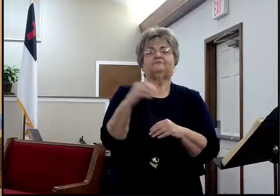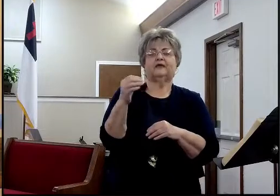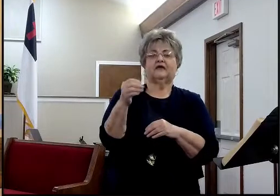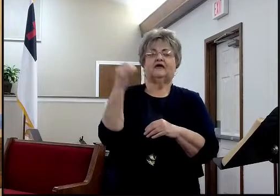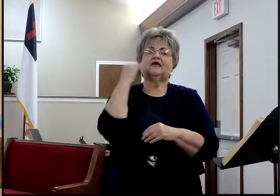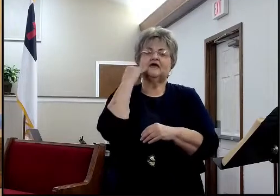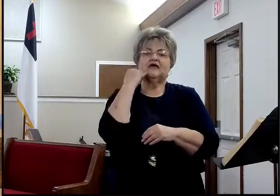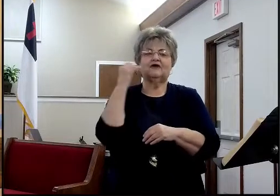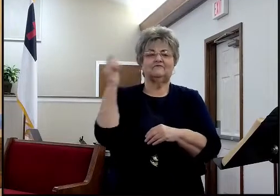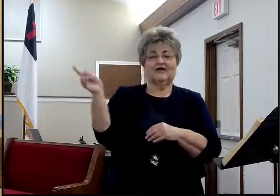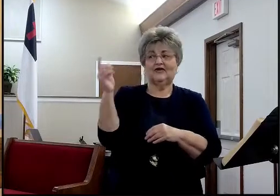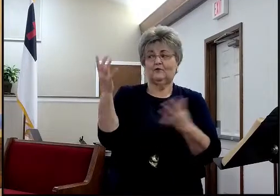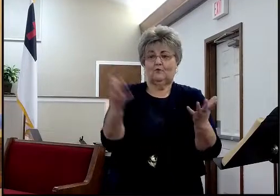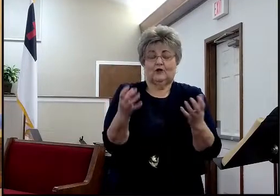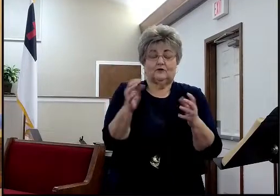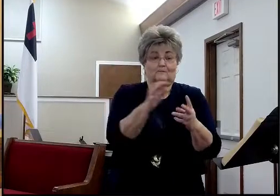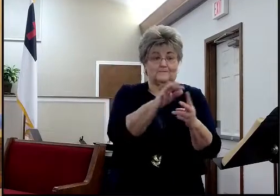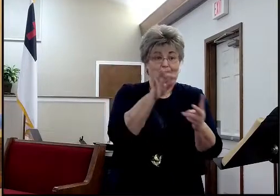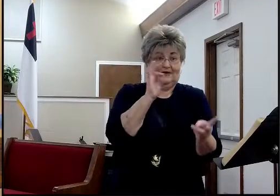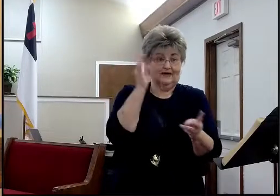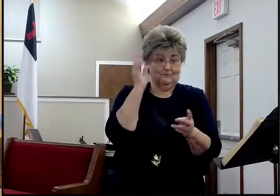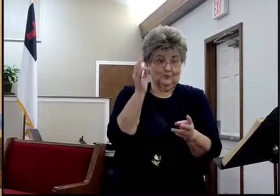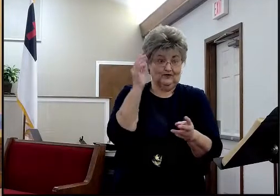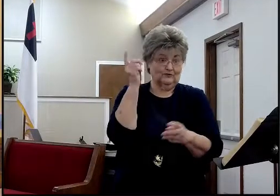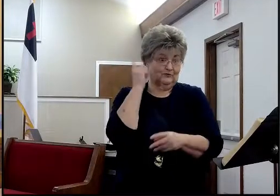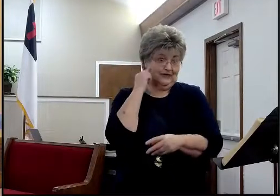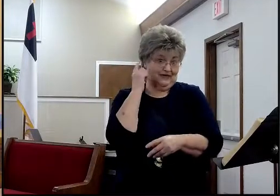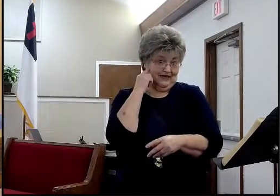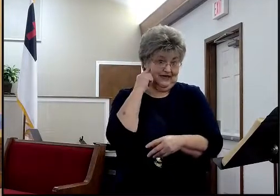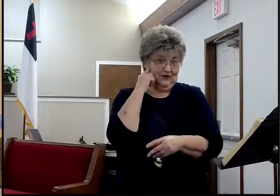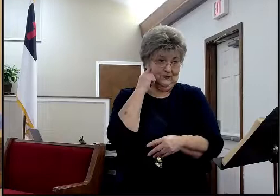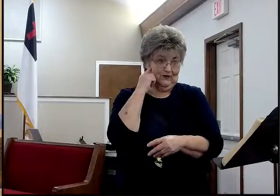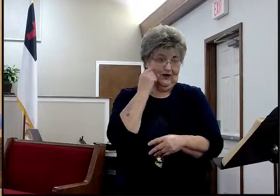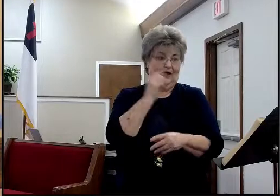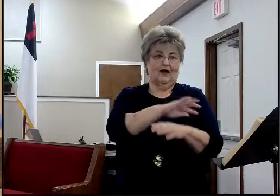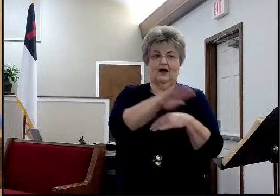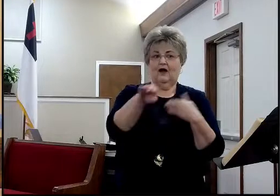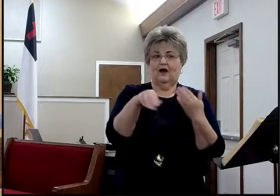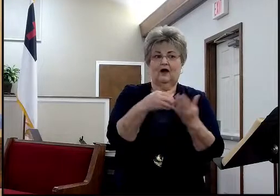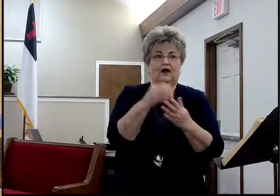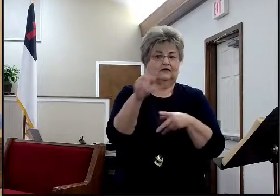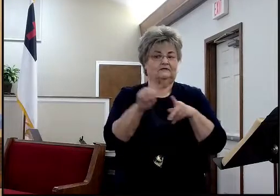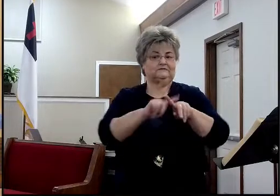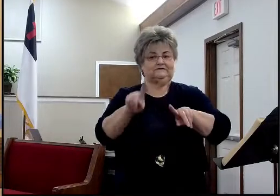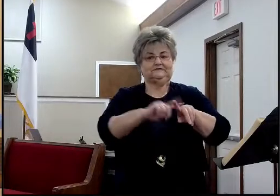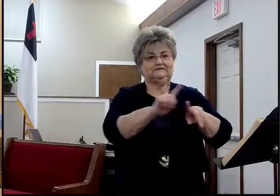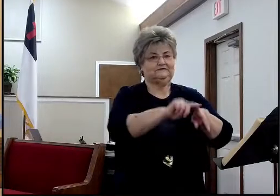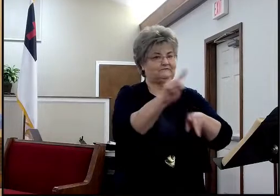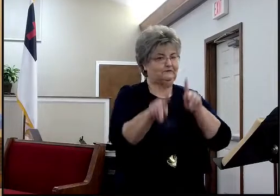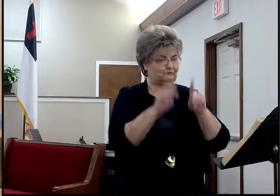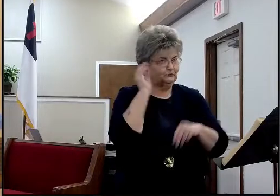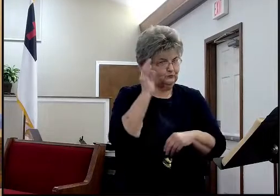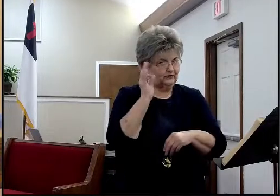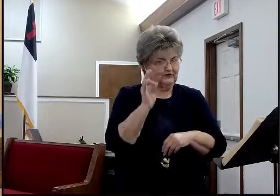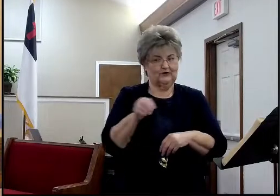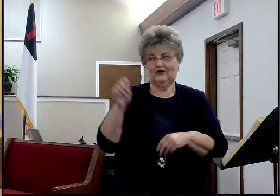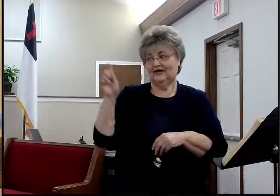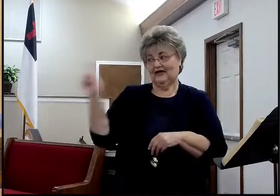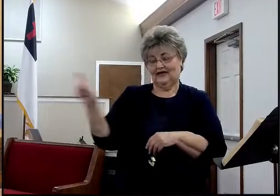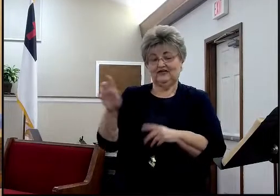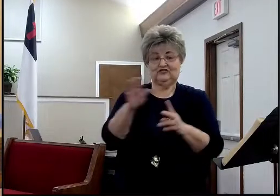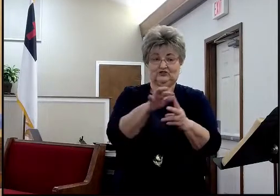pick a preacher to listen to, of all the preachers I've ever listened to, I would probably pick him first,